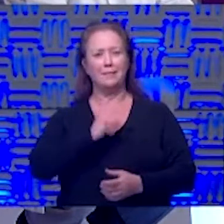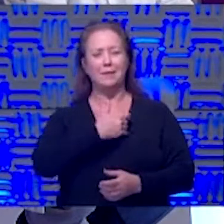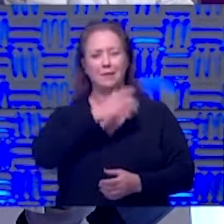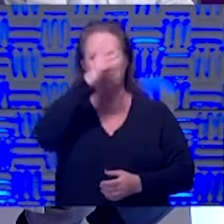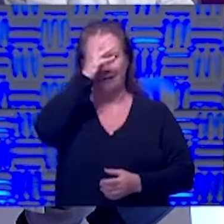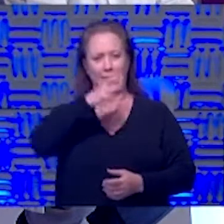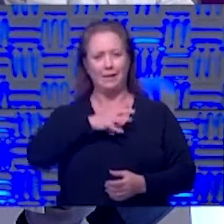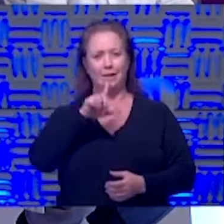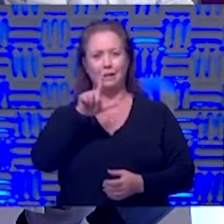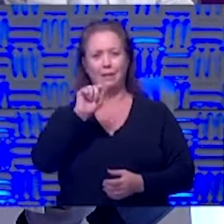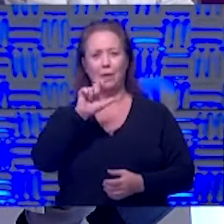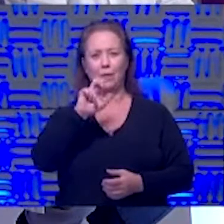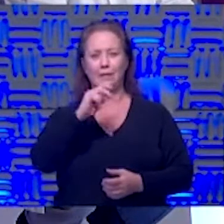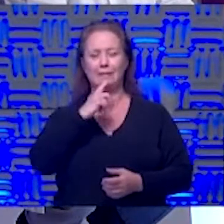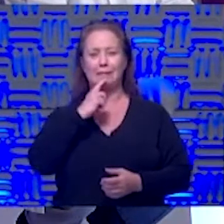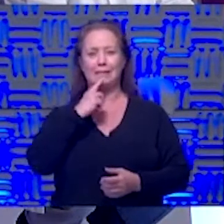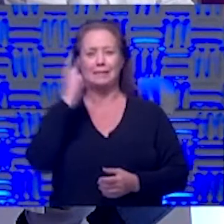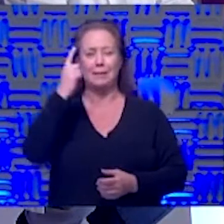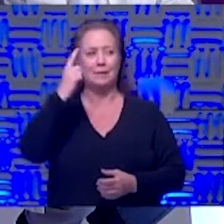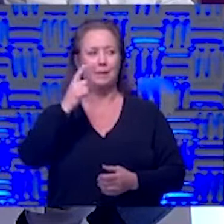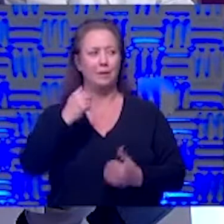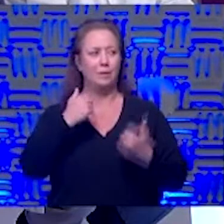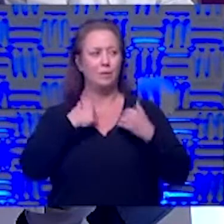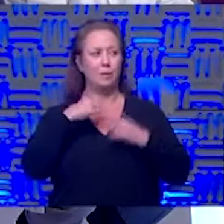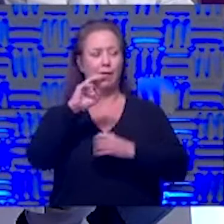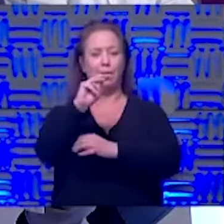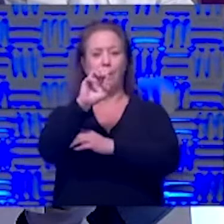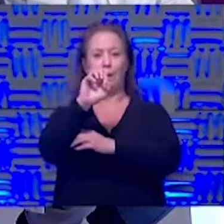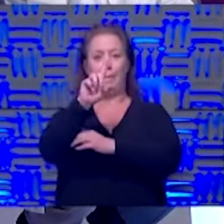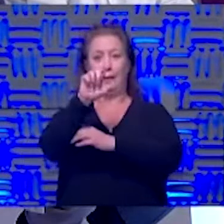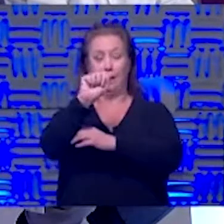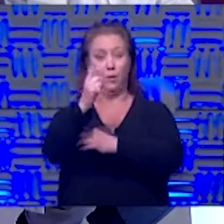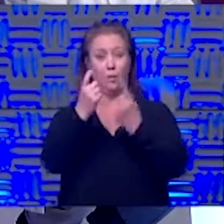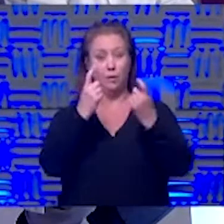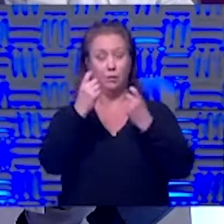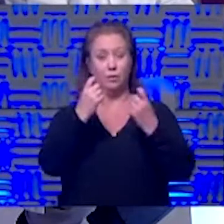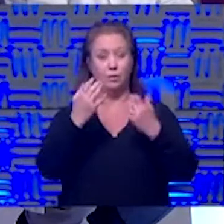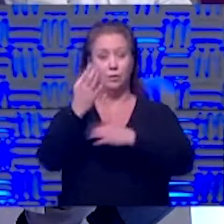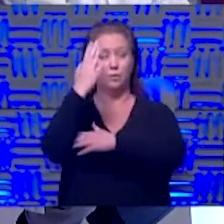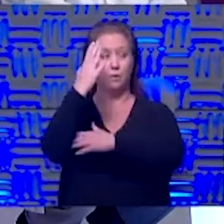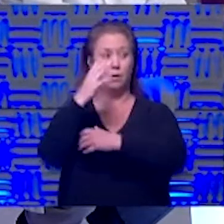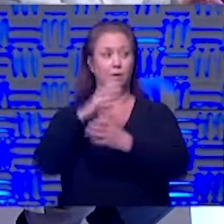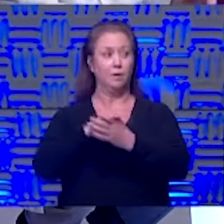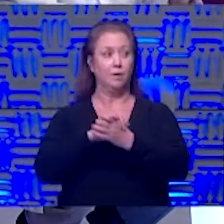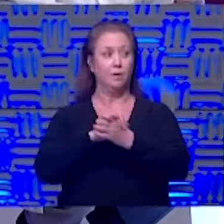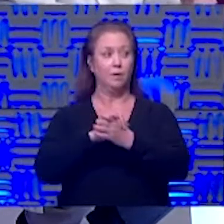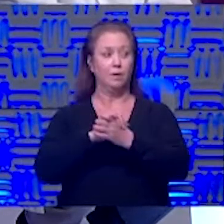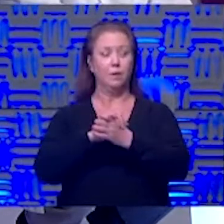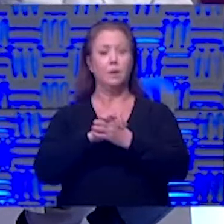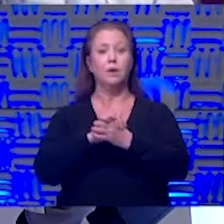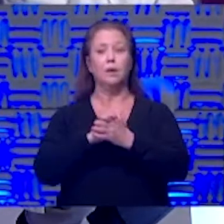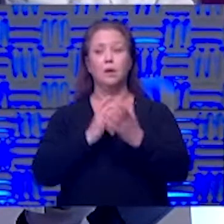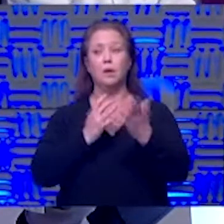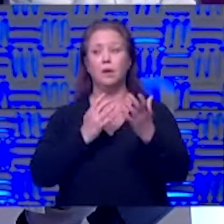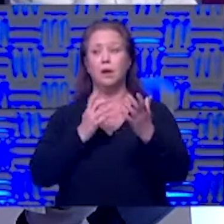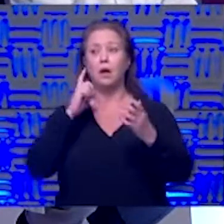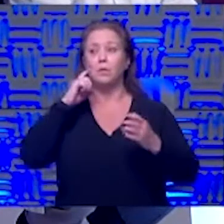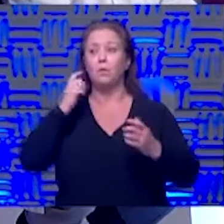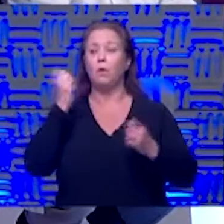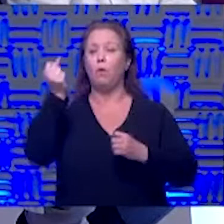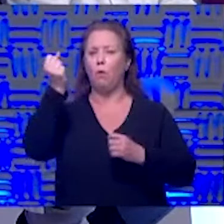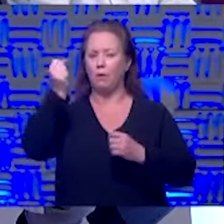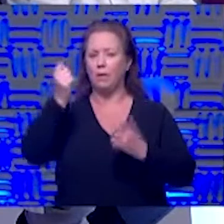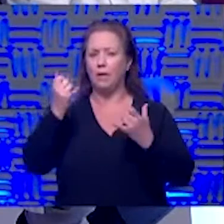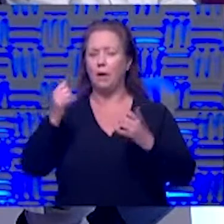logan was that you saying uh do we have a media question and i think also as we're waiting you know back to your